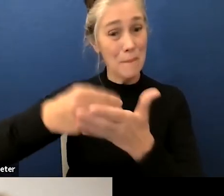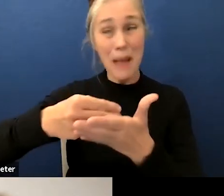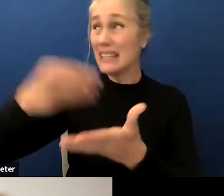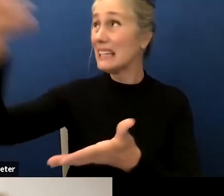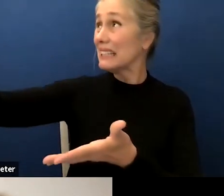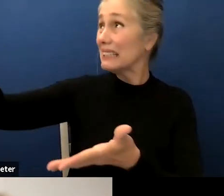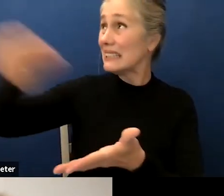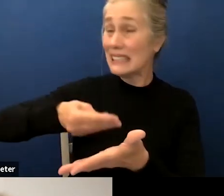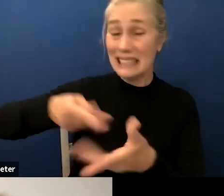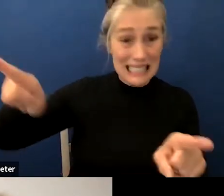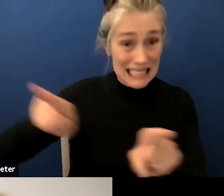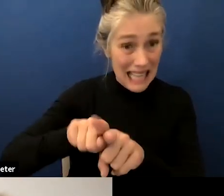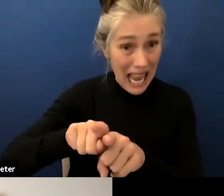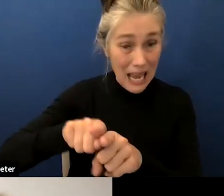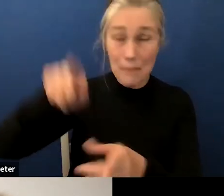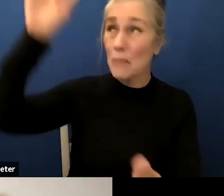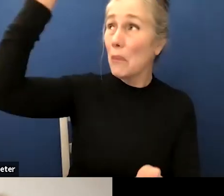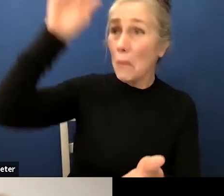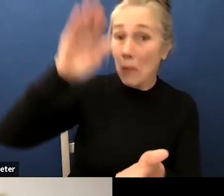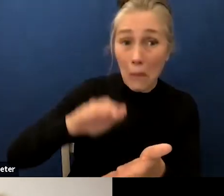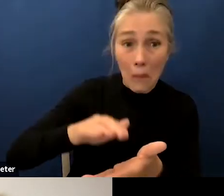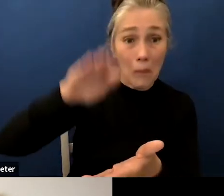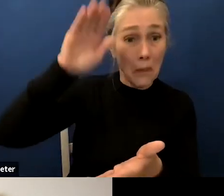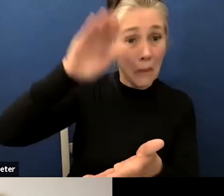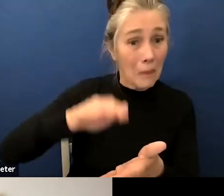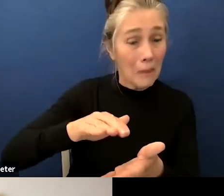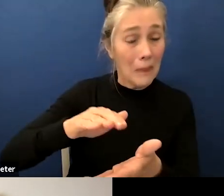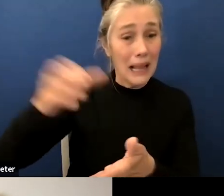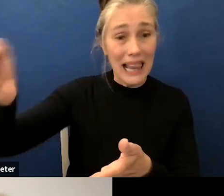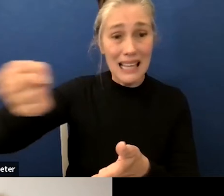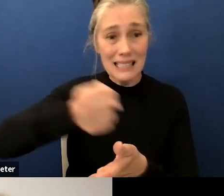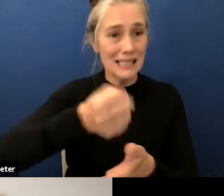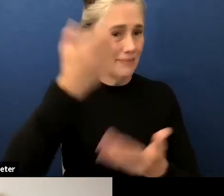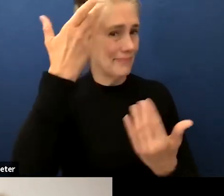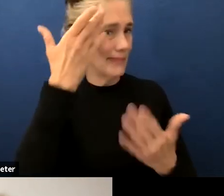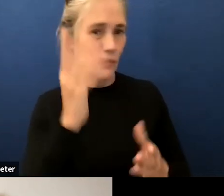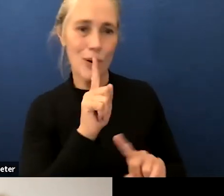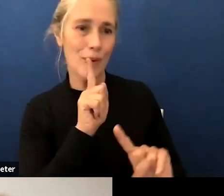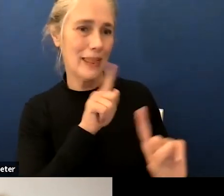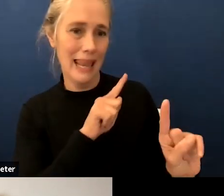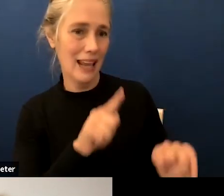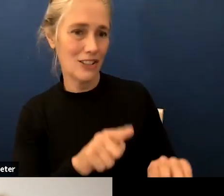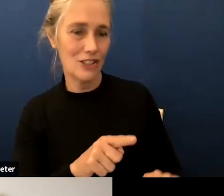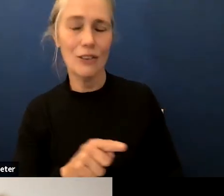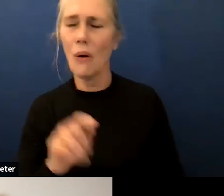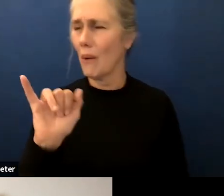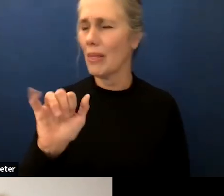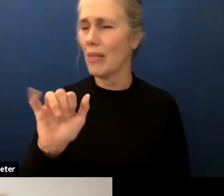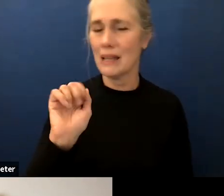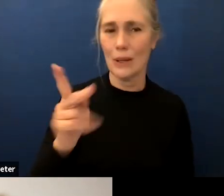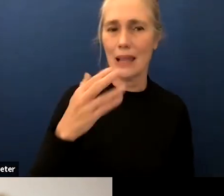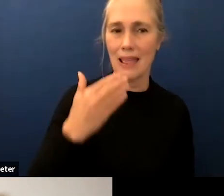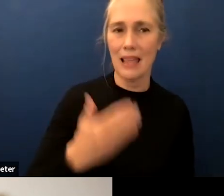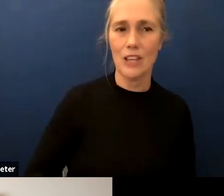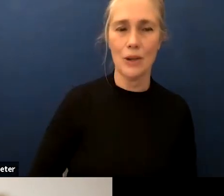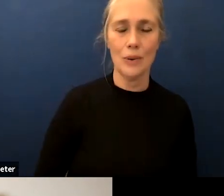do we do we know i i actually don't know the answer to that question that's okay yeah yeah thank you